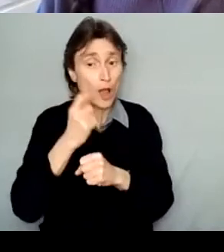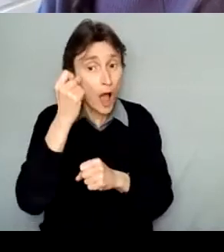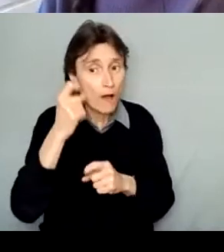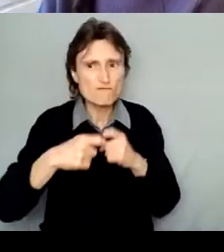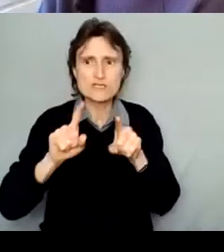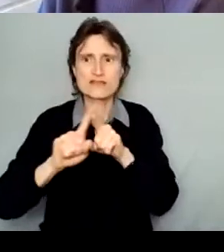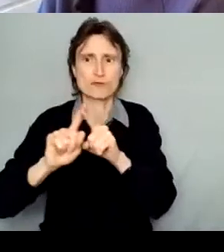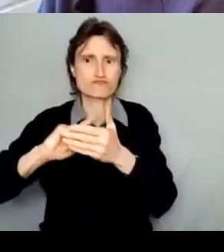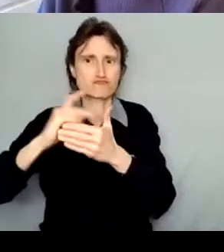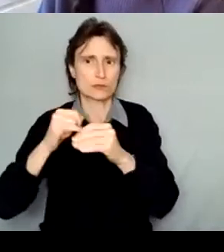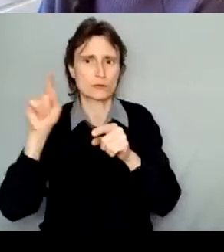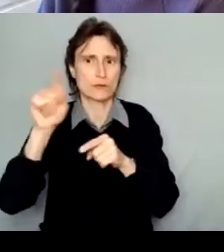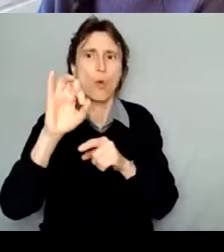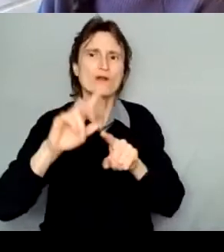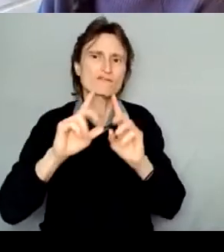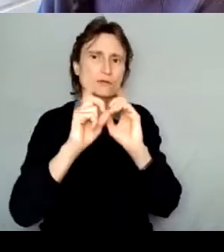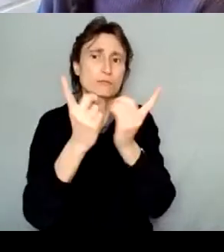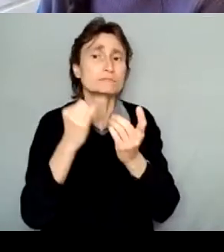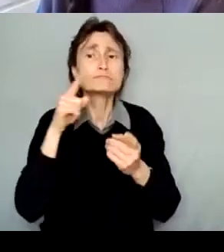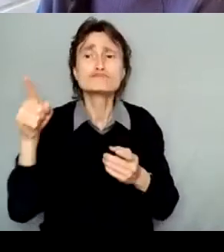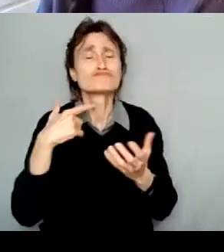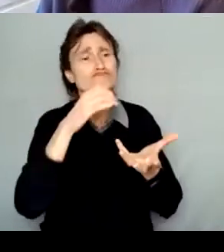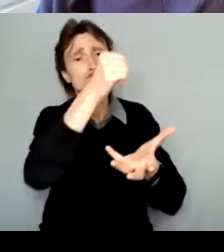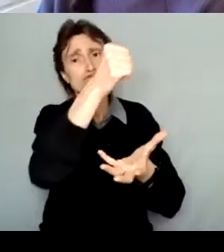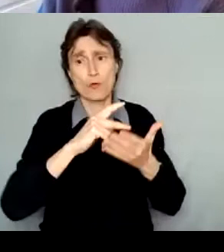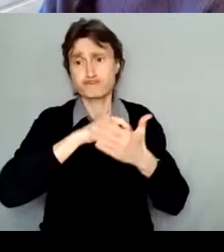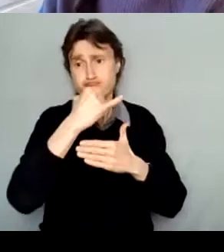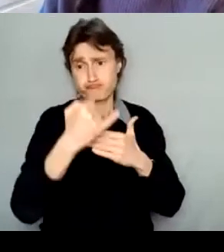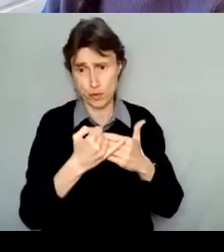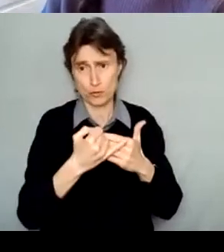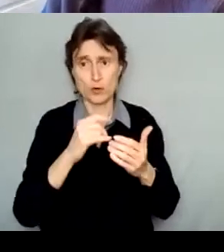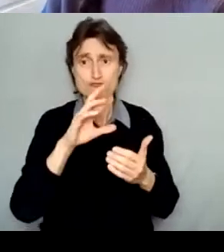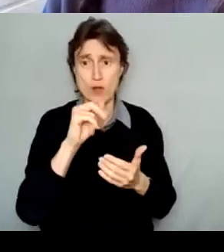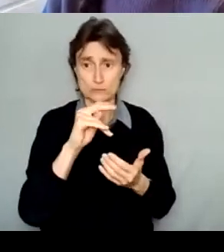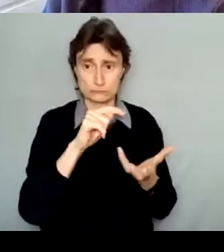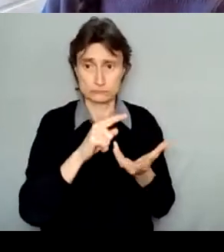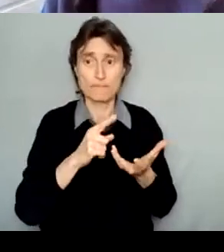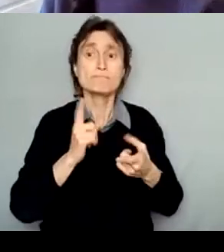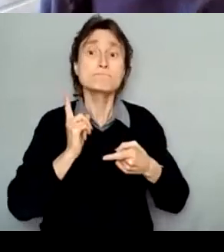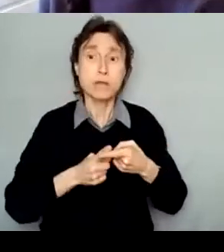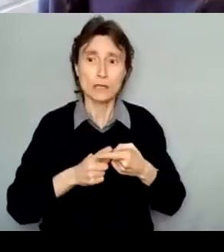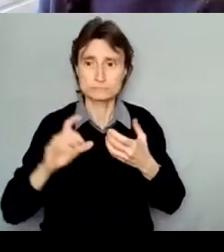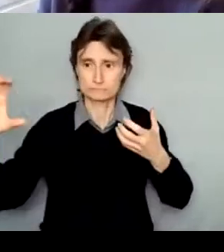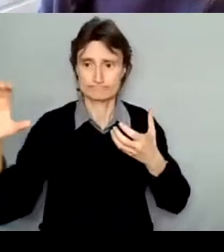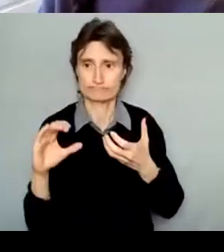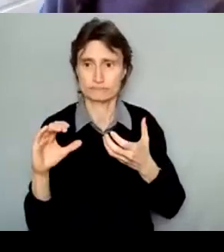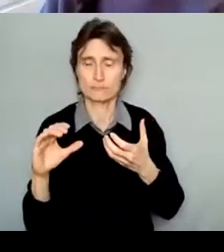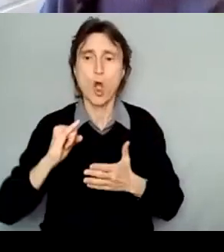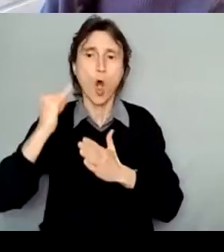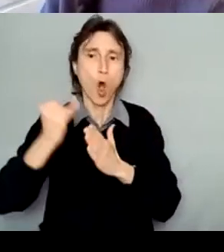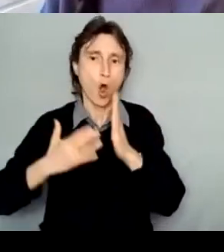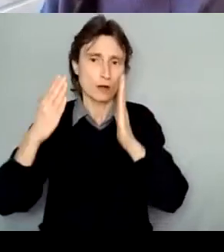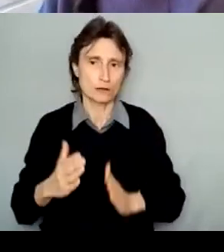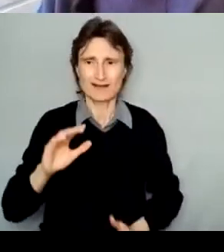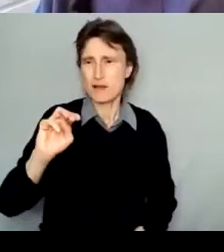this year you could apply to and receive a project grant and an artist development micro grant, which opens soon. But